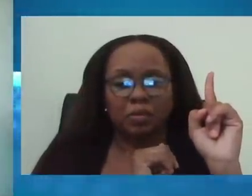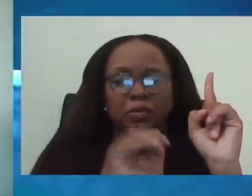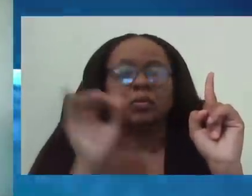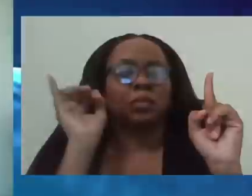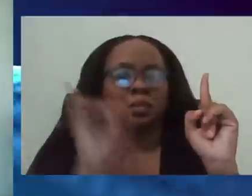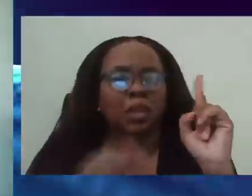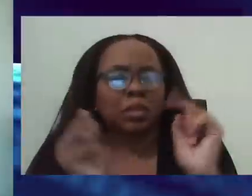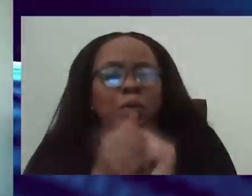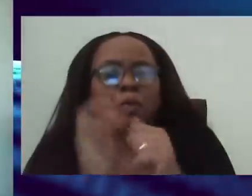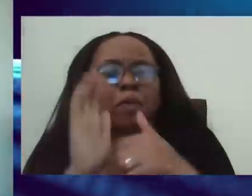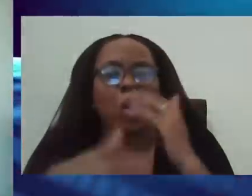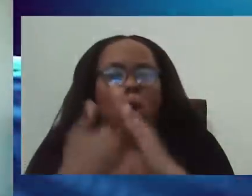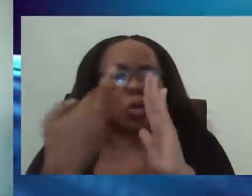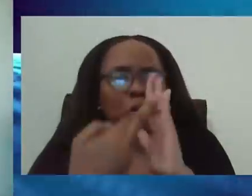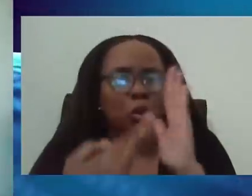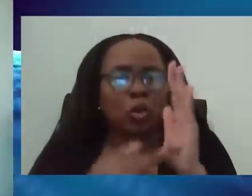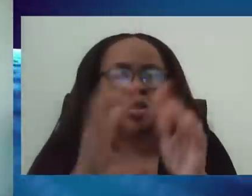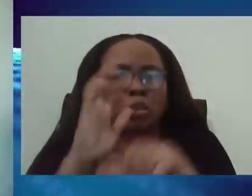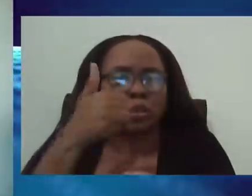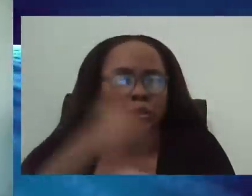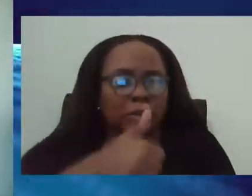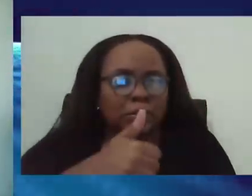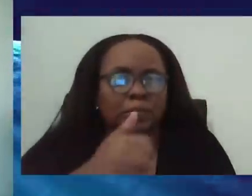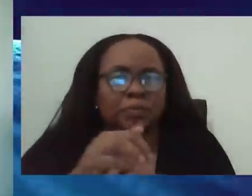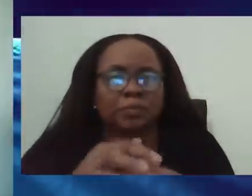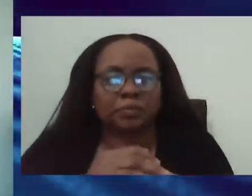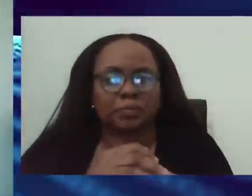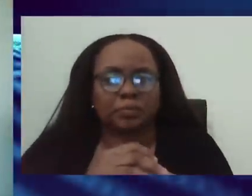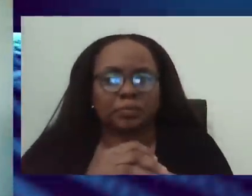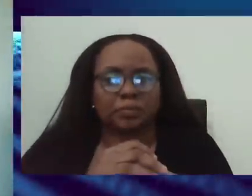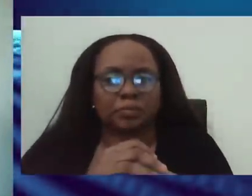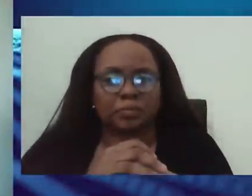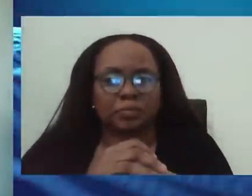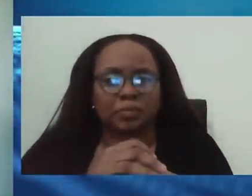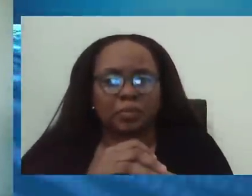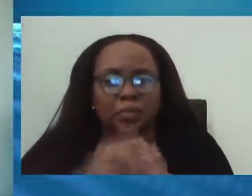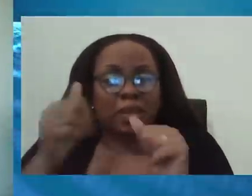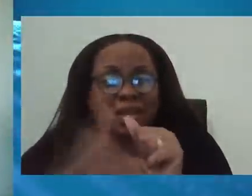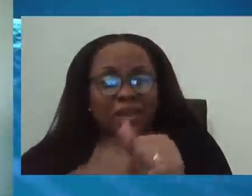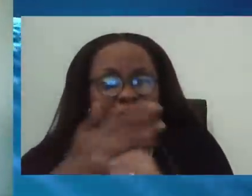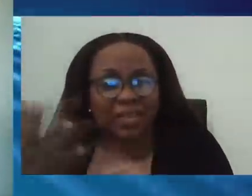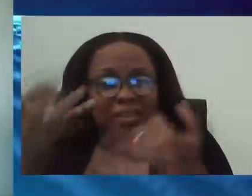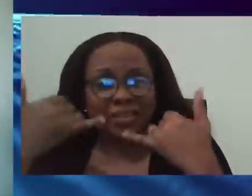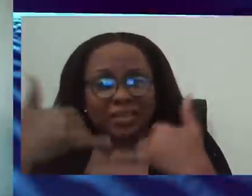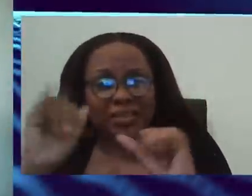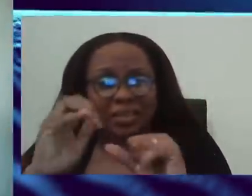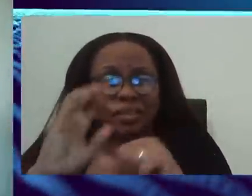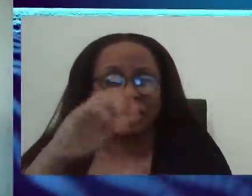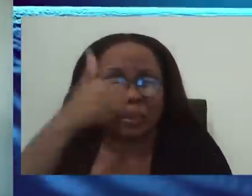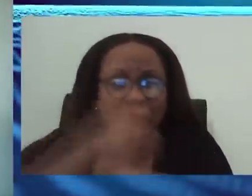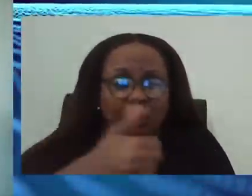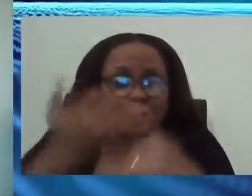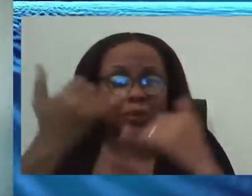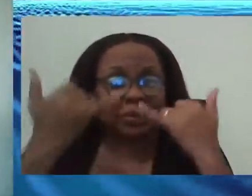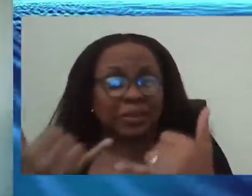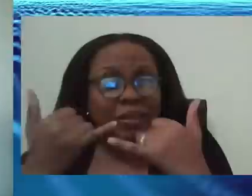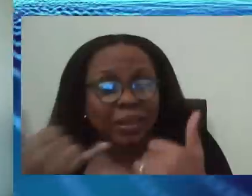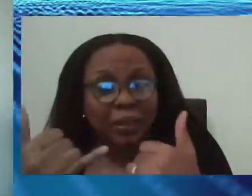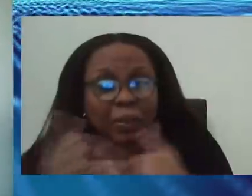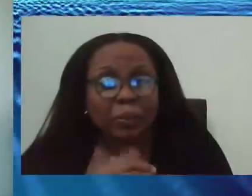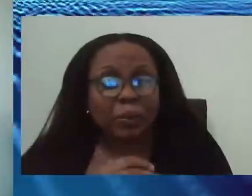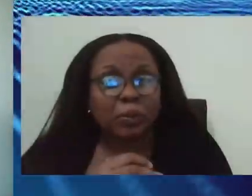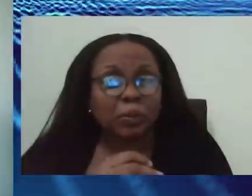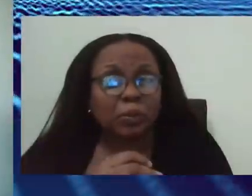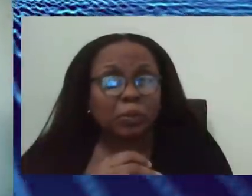So if I may be blunt in asking, are the measures currently in place enough? Given the fact that we are still